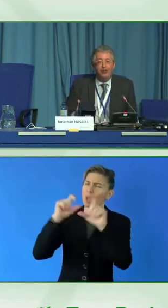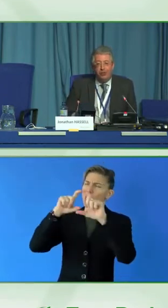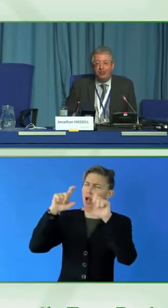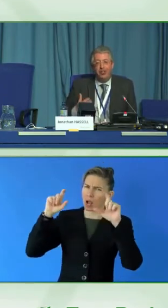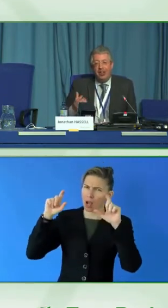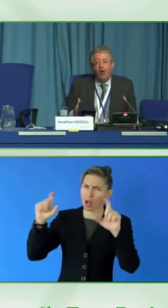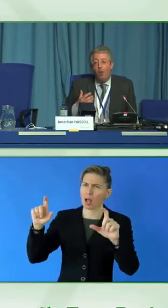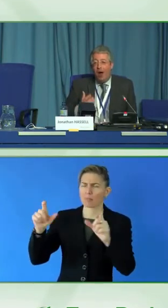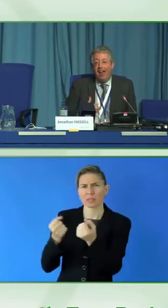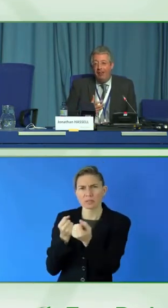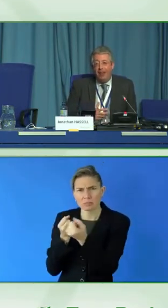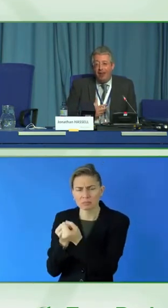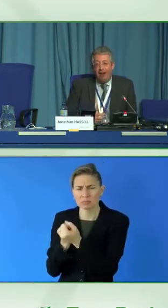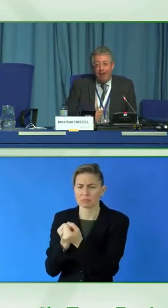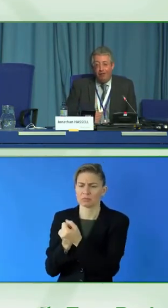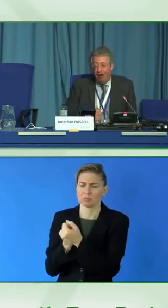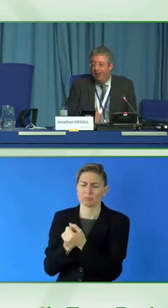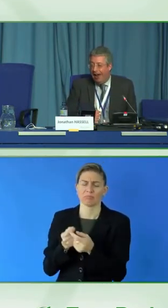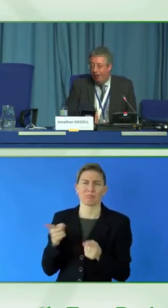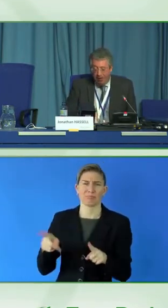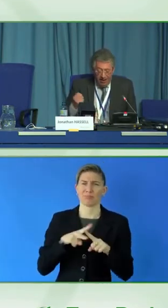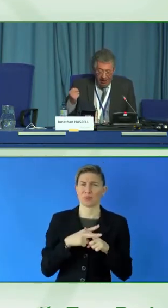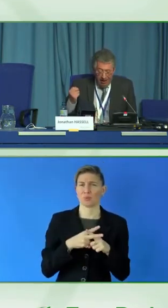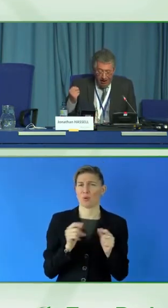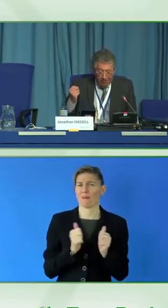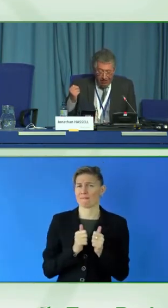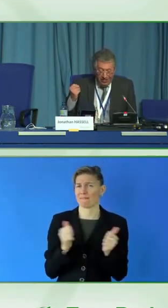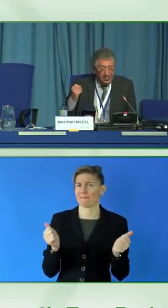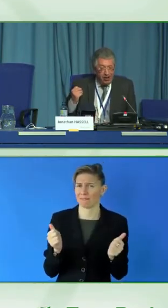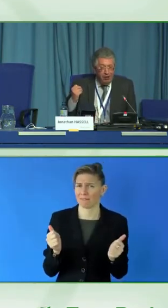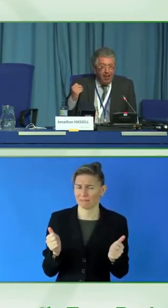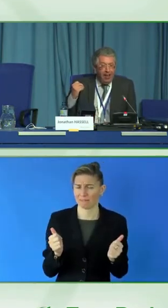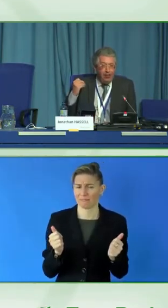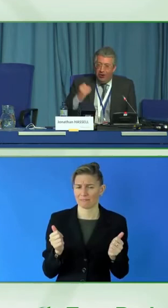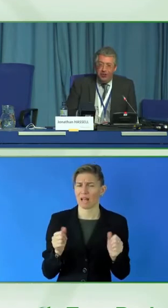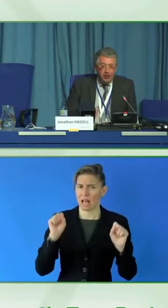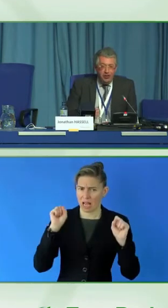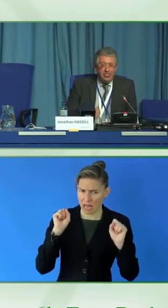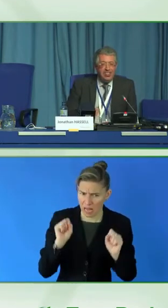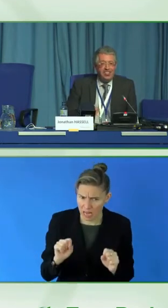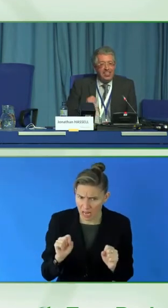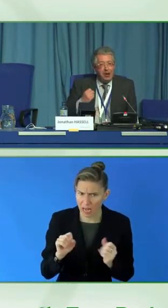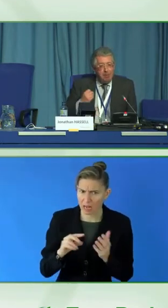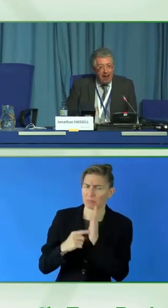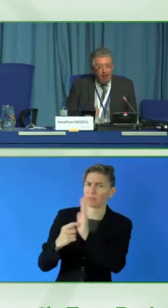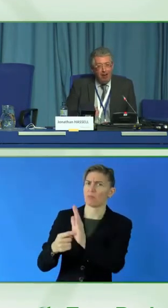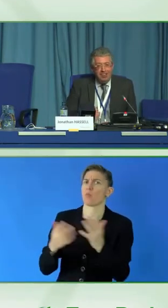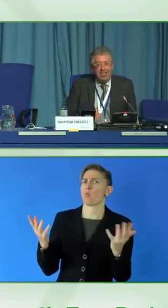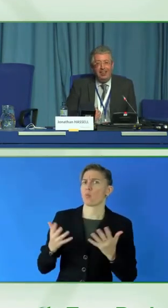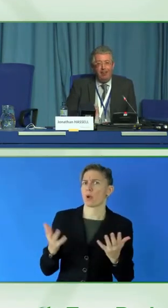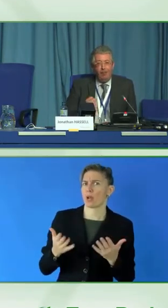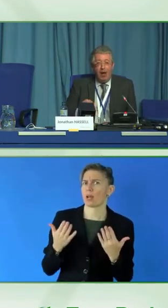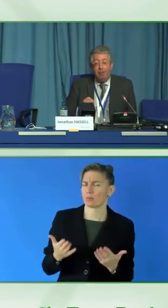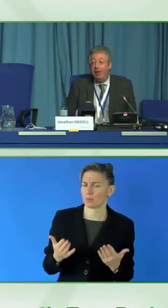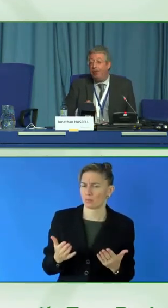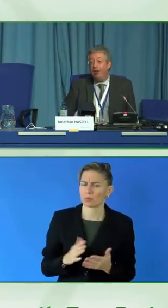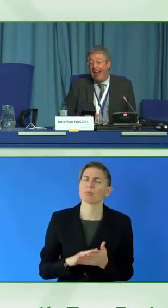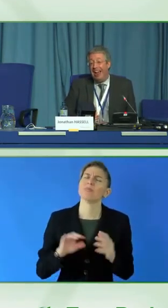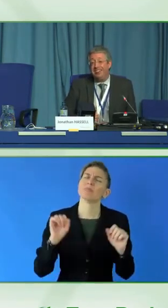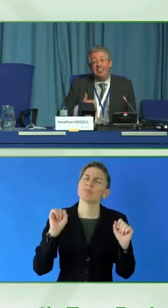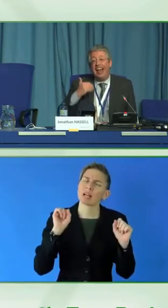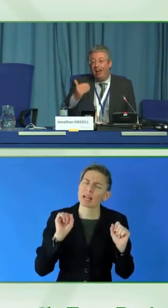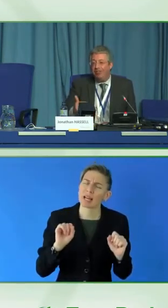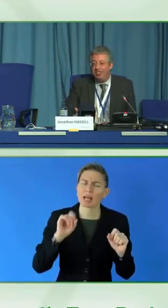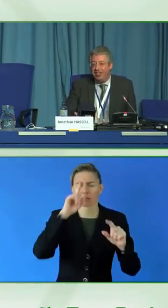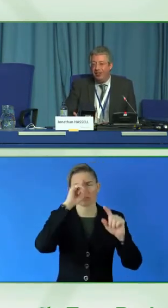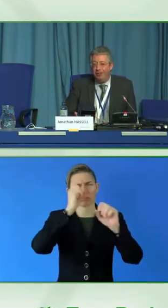a great tool to know where they are at right now. So you can use this to get a better idea of where people